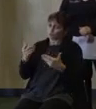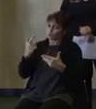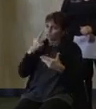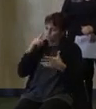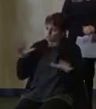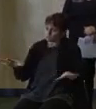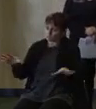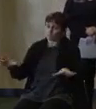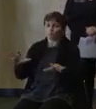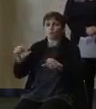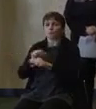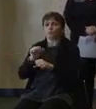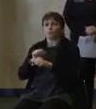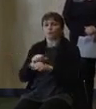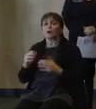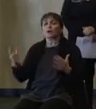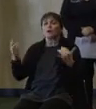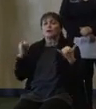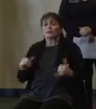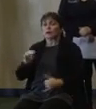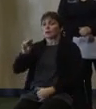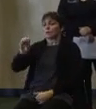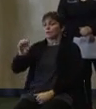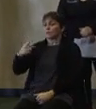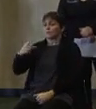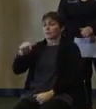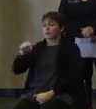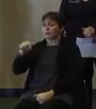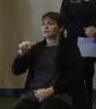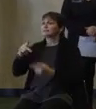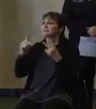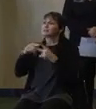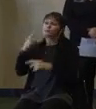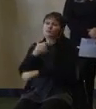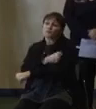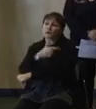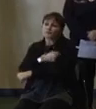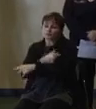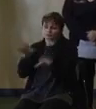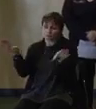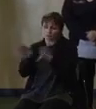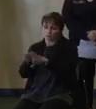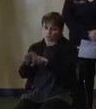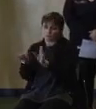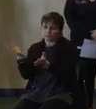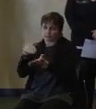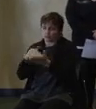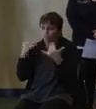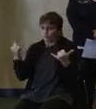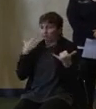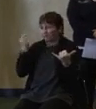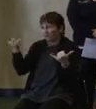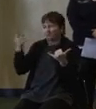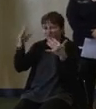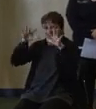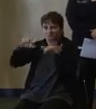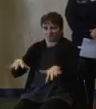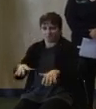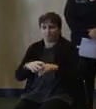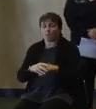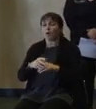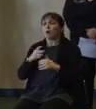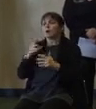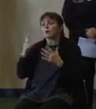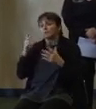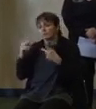mega sites is closed again today due to the weather. Anyone with an appointment for these sites has received a call, an email